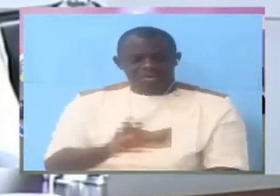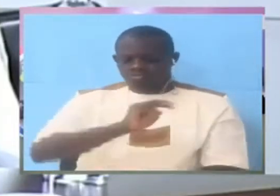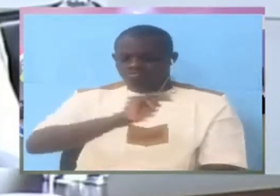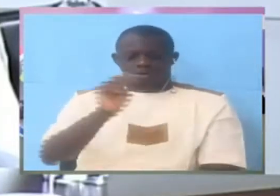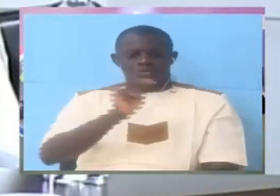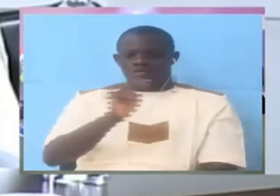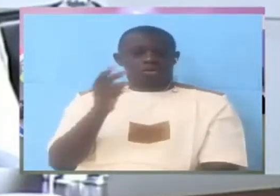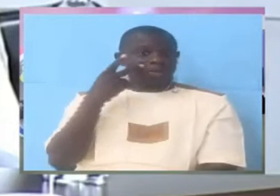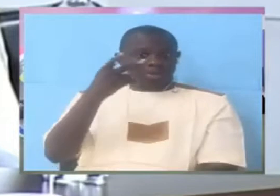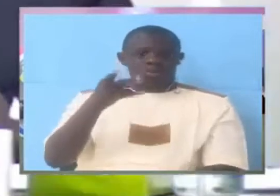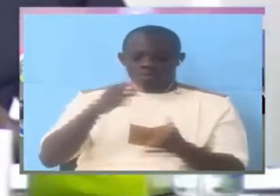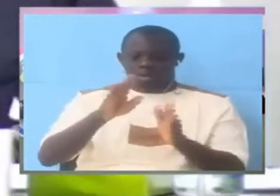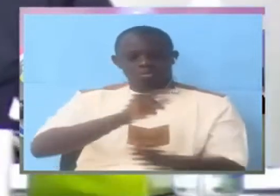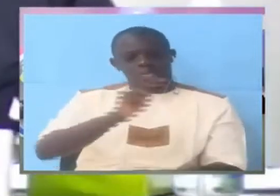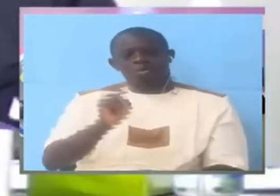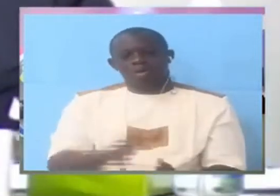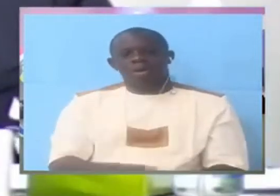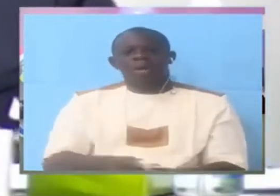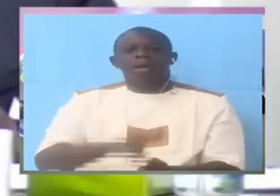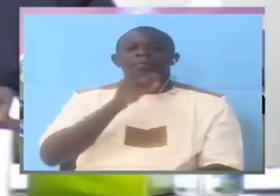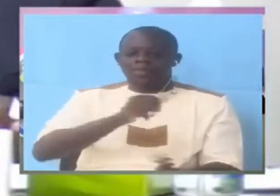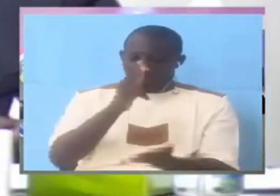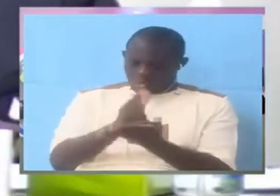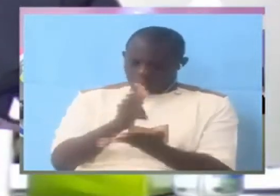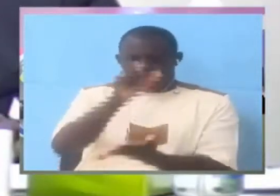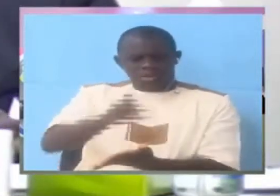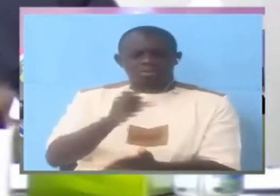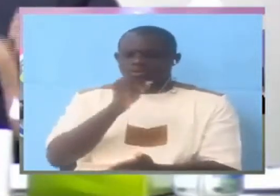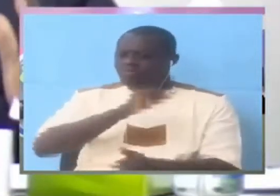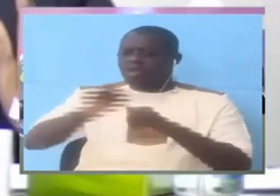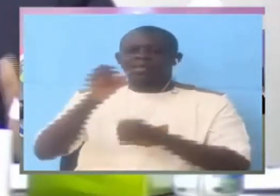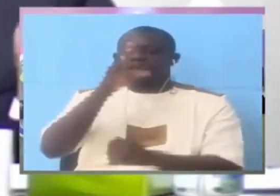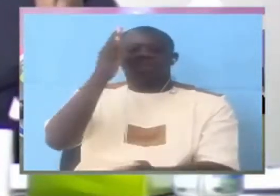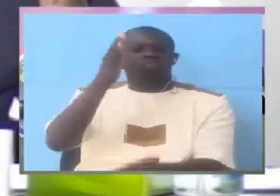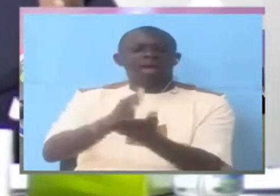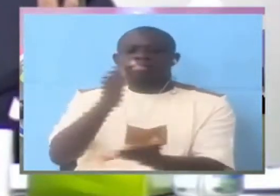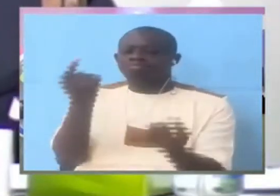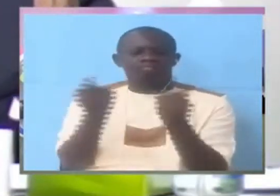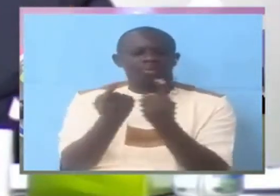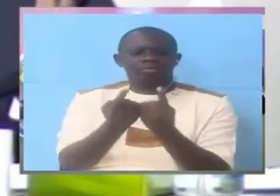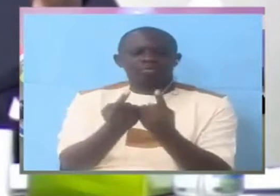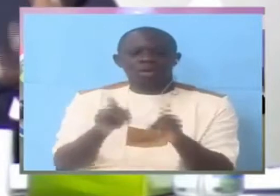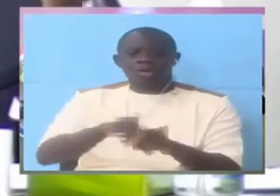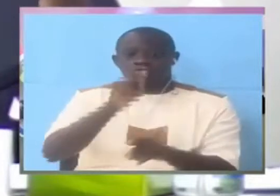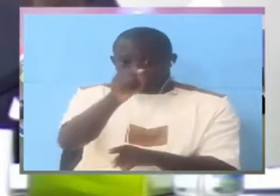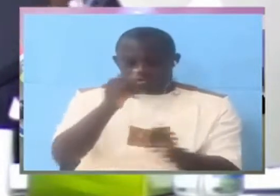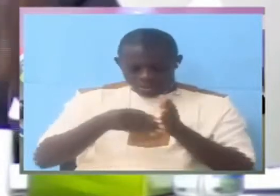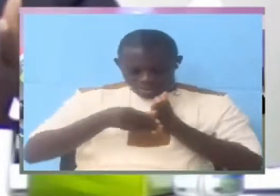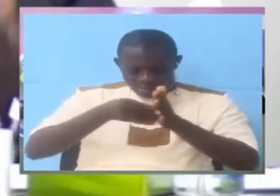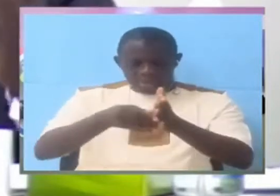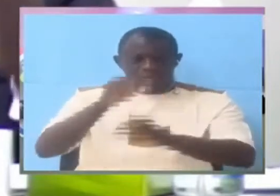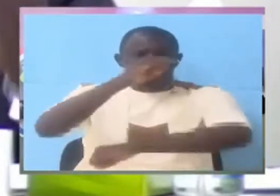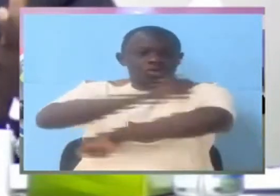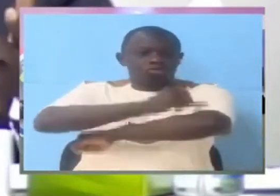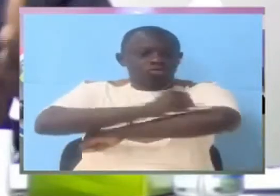I didn't see it that way. Witness, let's call a spade a spade. You are a director of an institution. You do not even